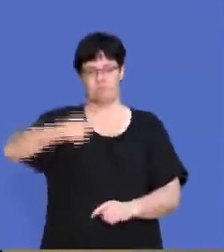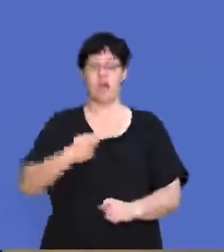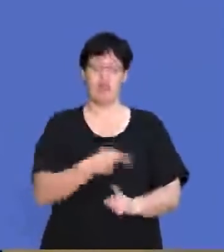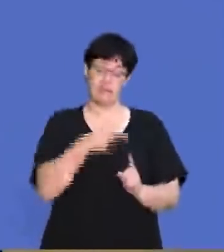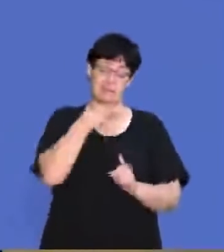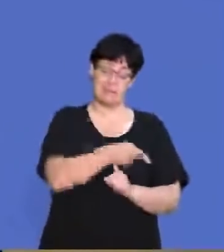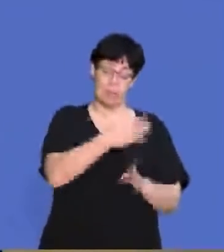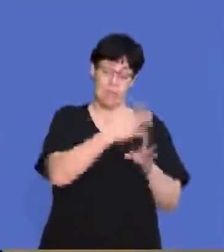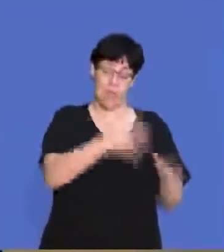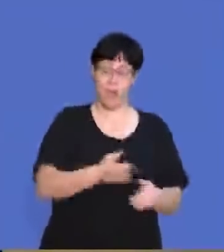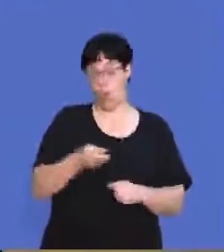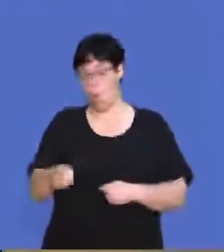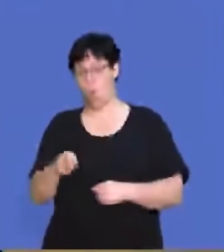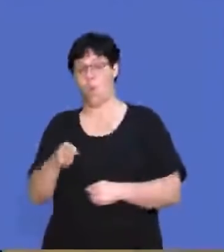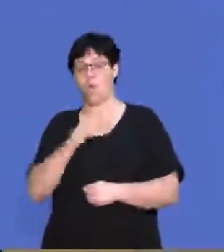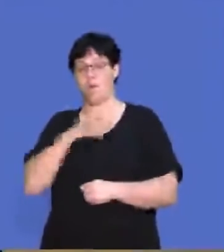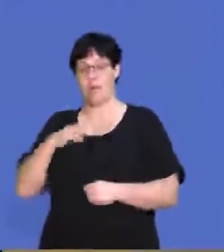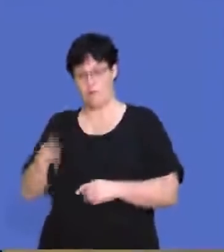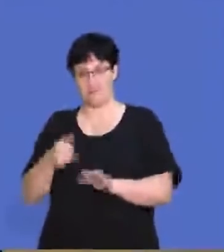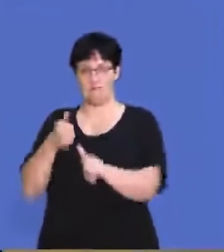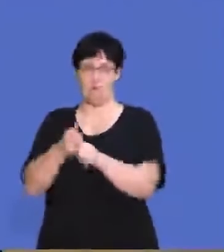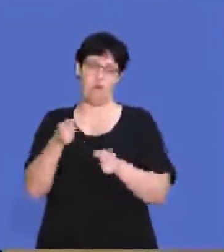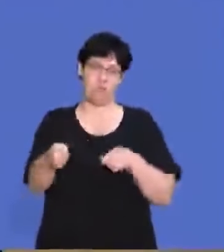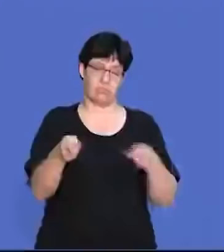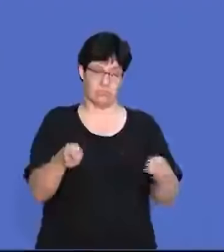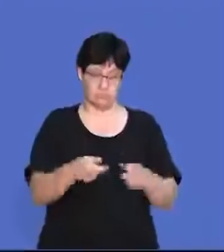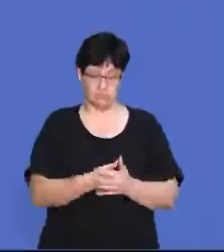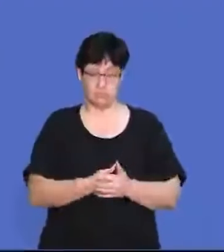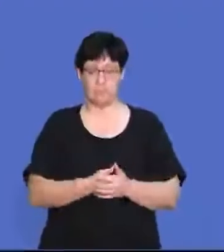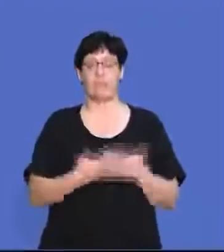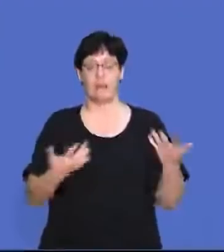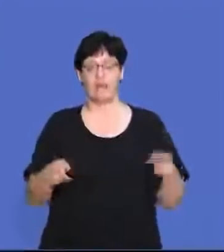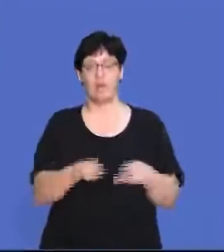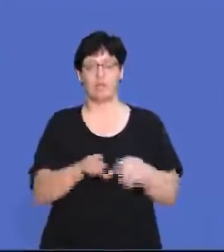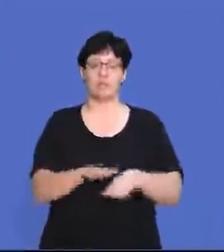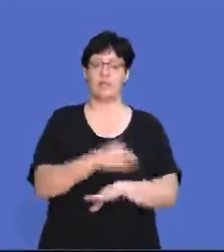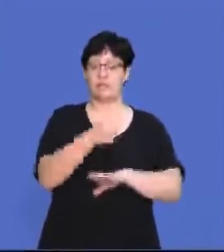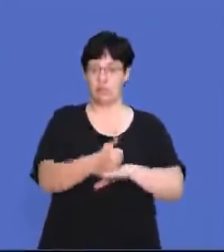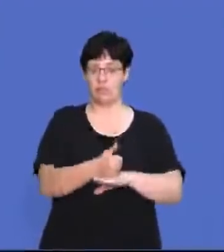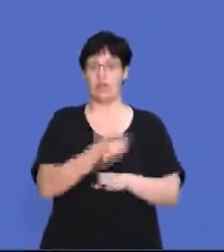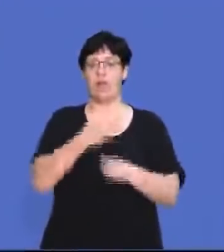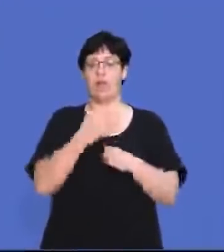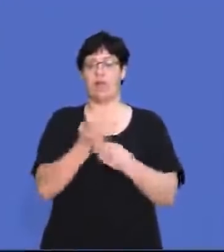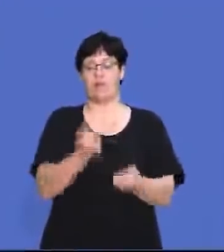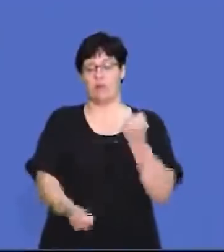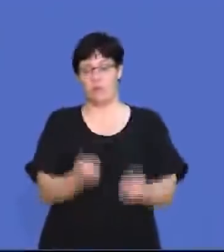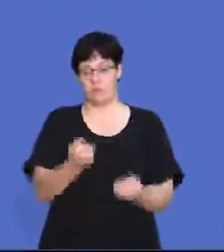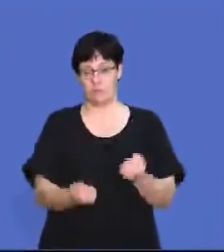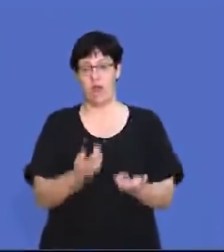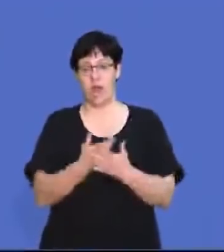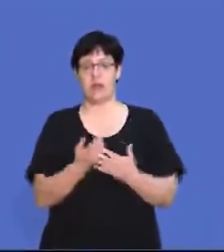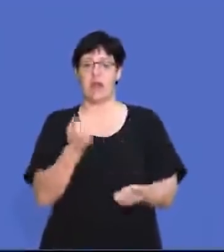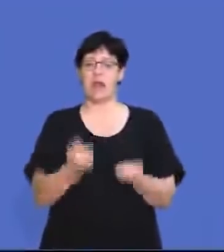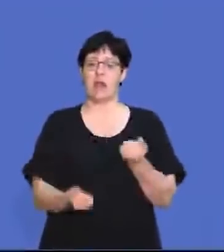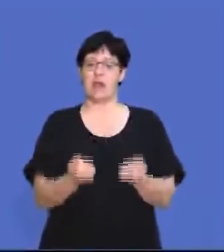either the employer or the employee will have to follow. And it also establishes the labor court and the labor